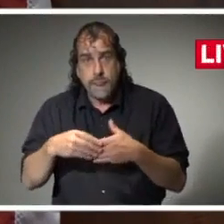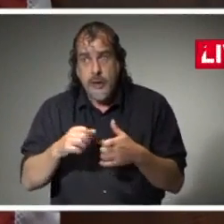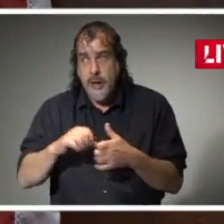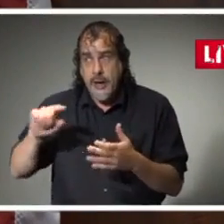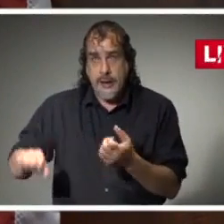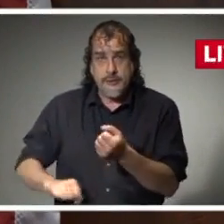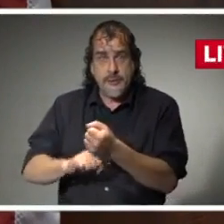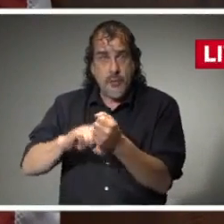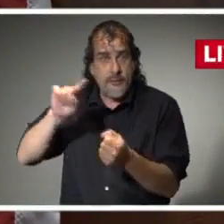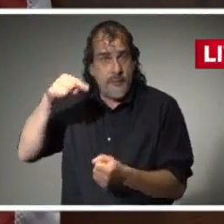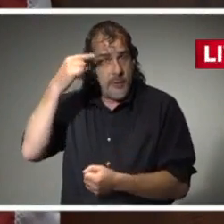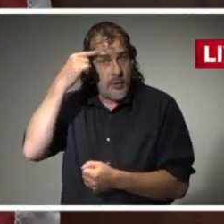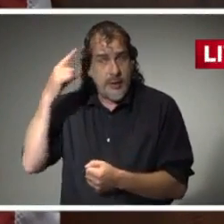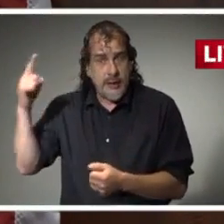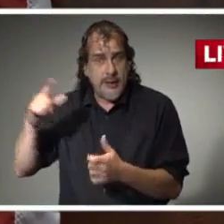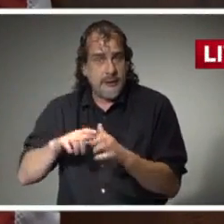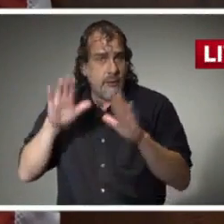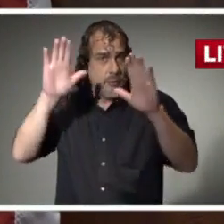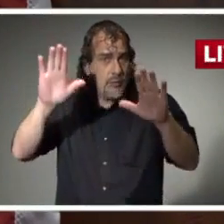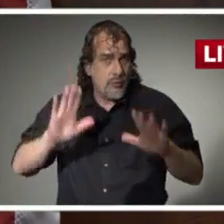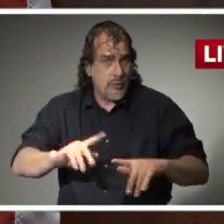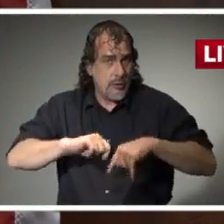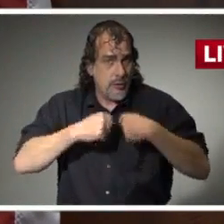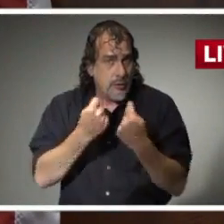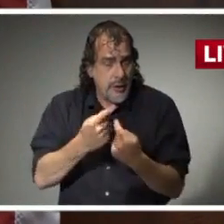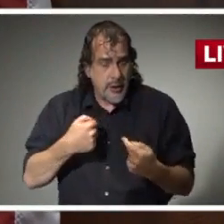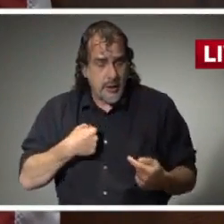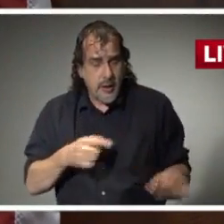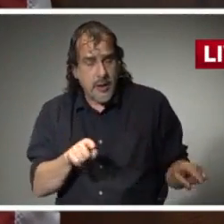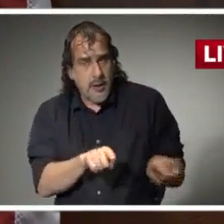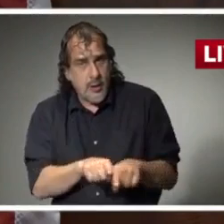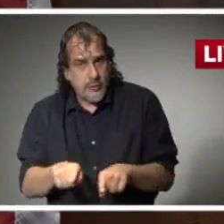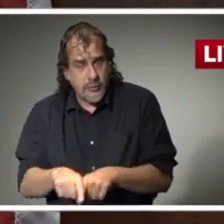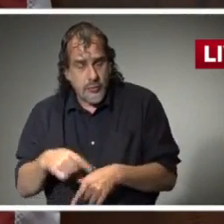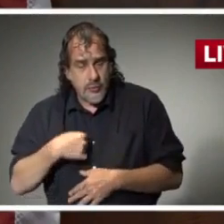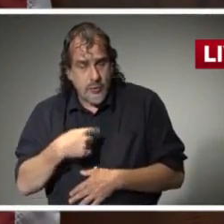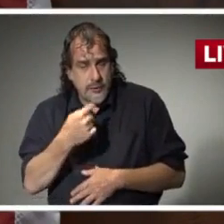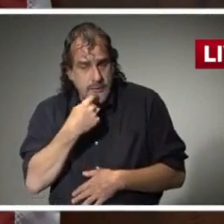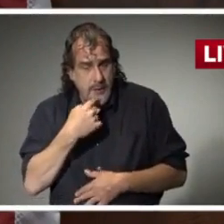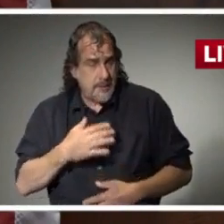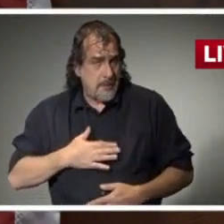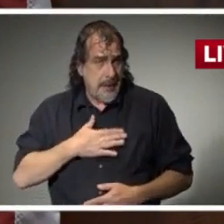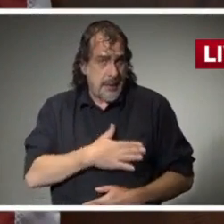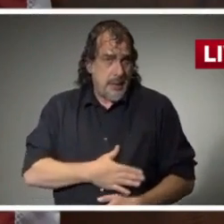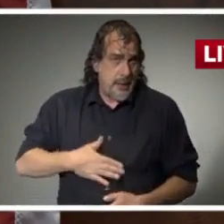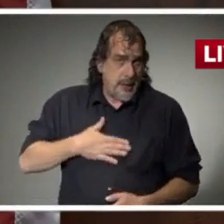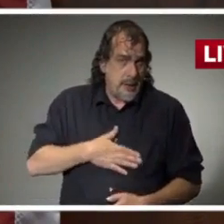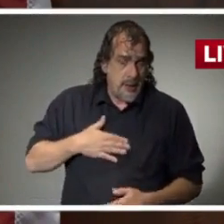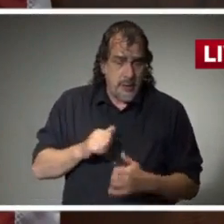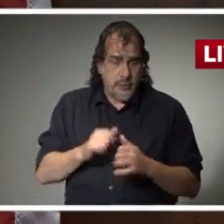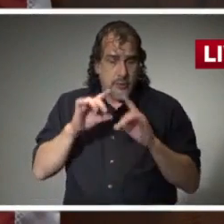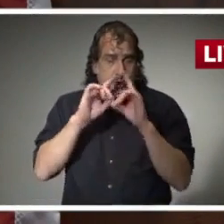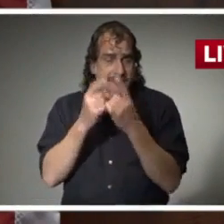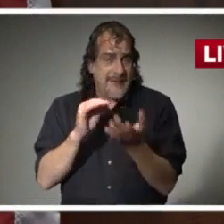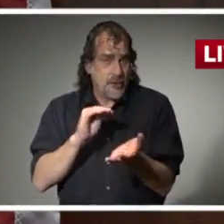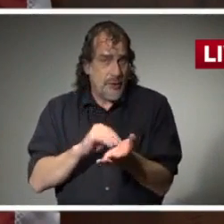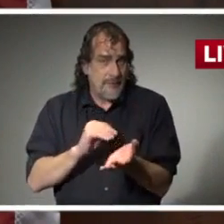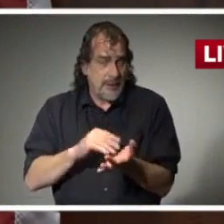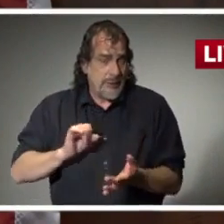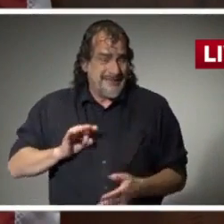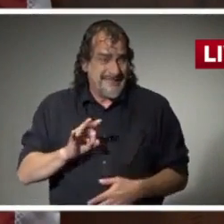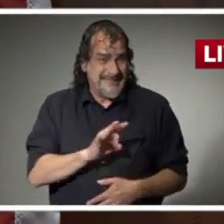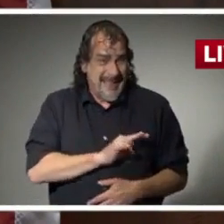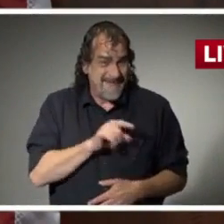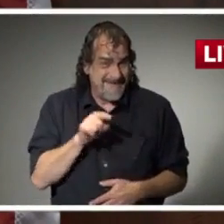Reeves and his outstanding team. You know, I'd like to also briefly express my appreciation to the Division of Medicaid's workforce.